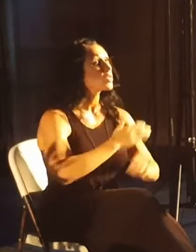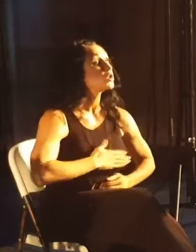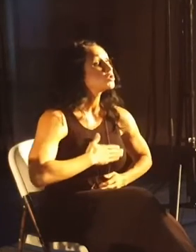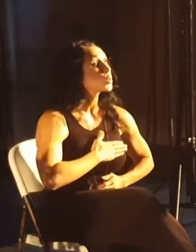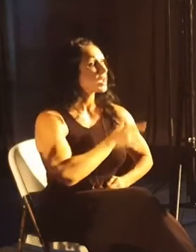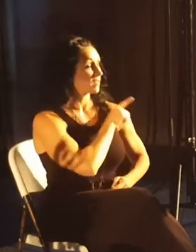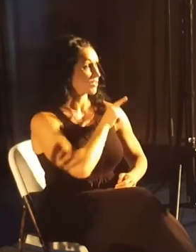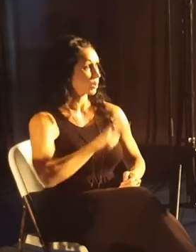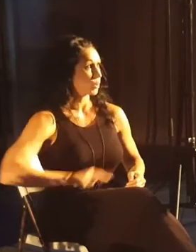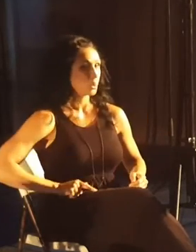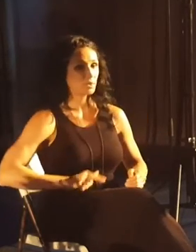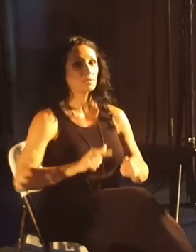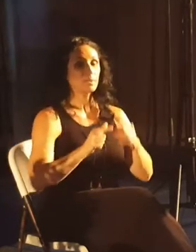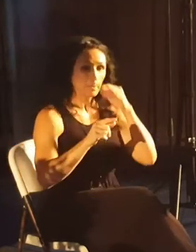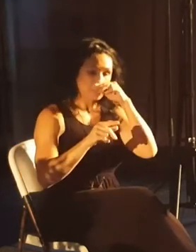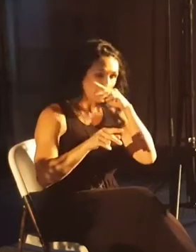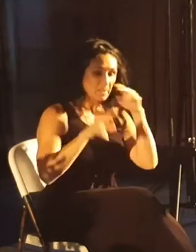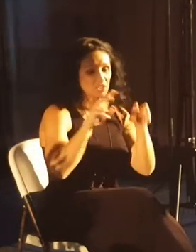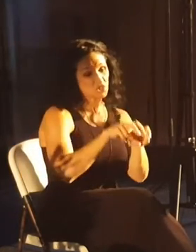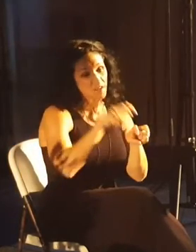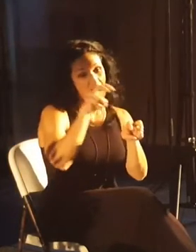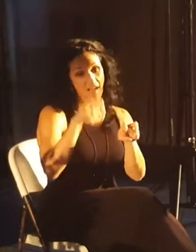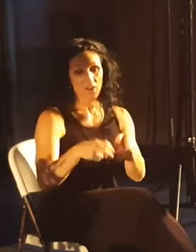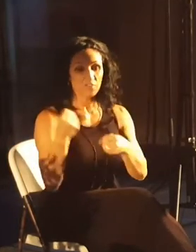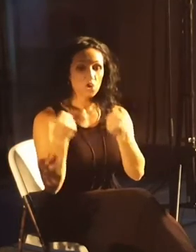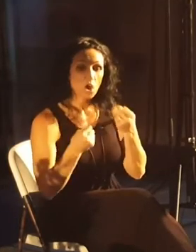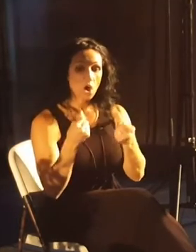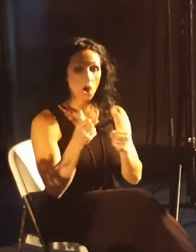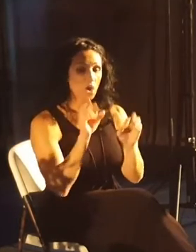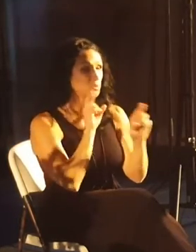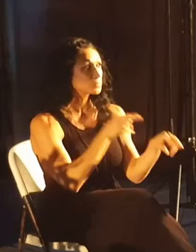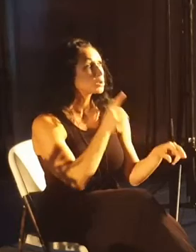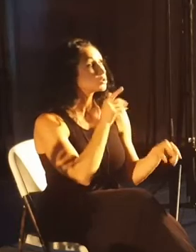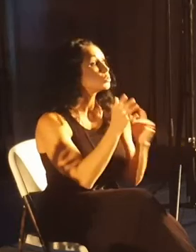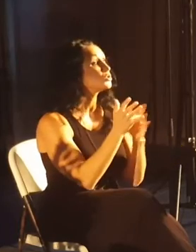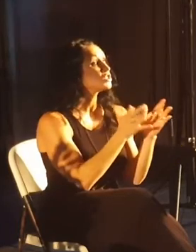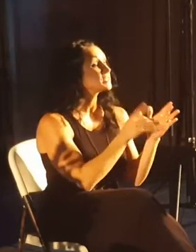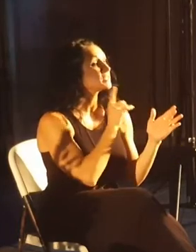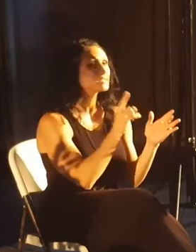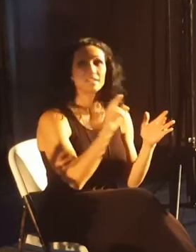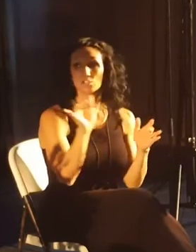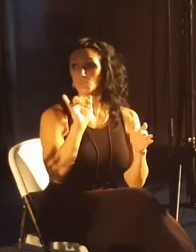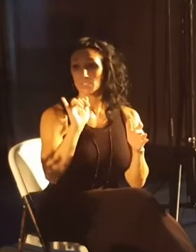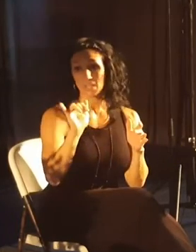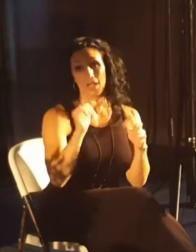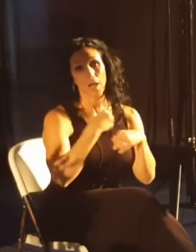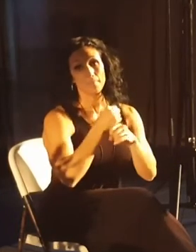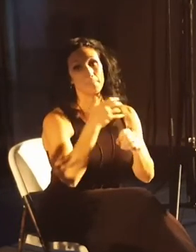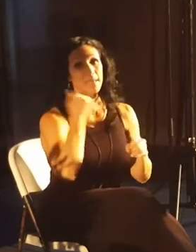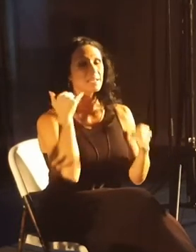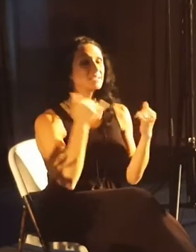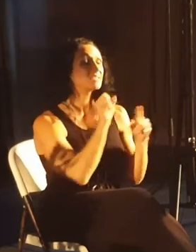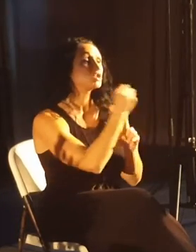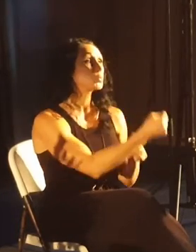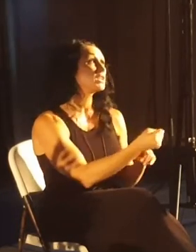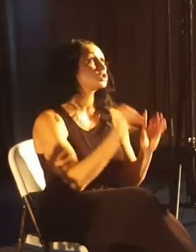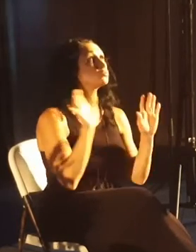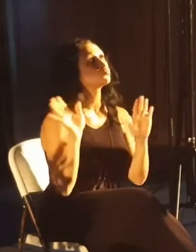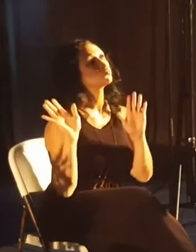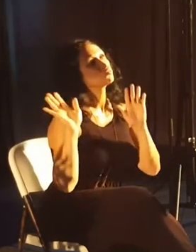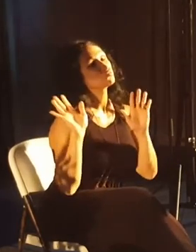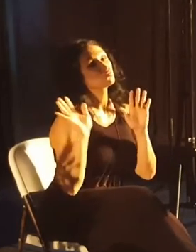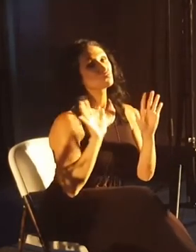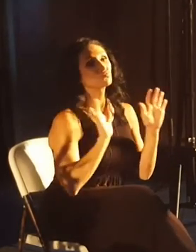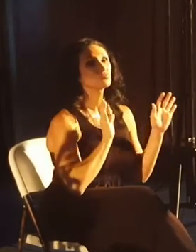of the Lord. And she got out of her car in response to who Jesus is to her. And she was like, I'm gonna make the best out of this situation. And she